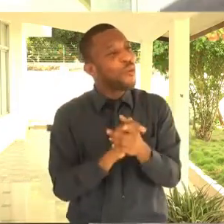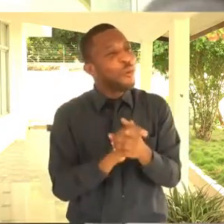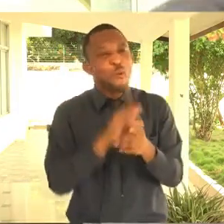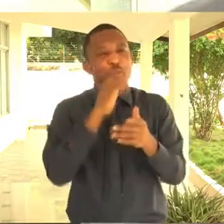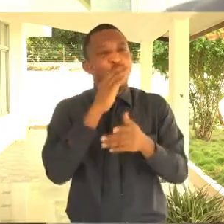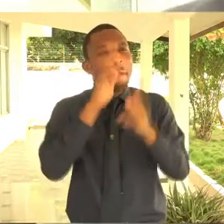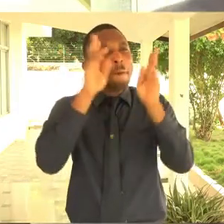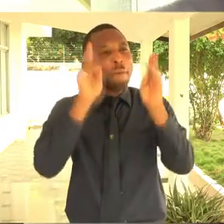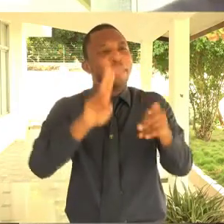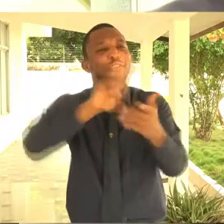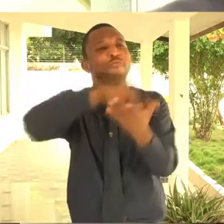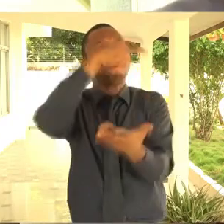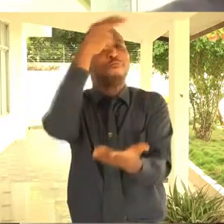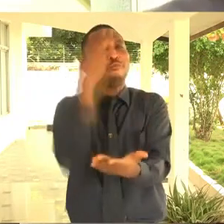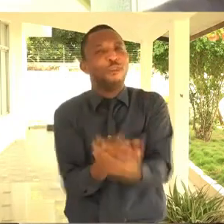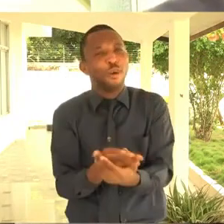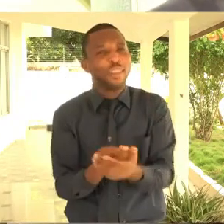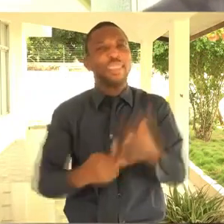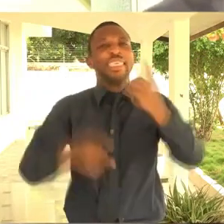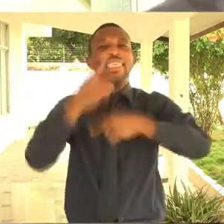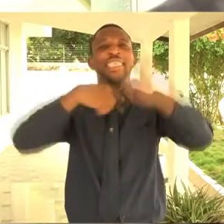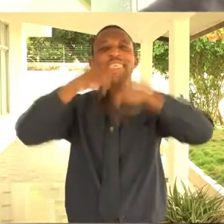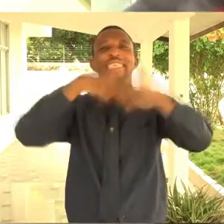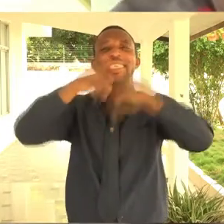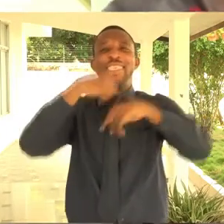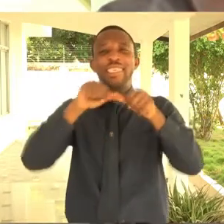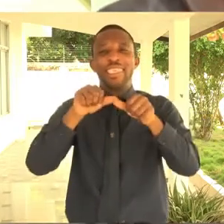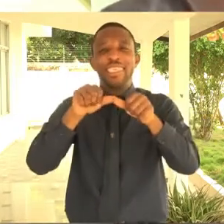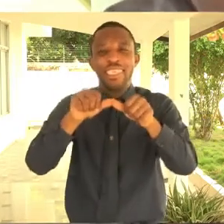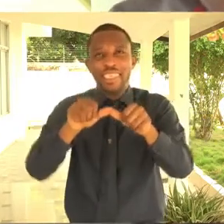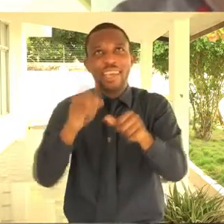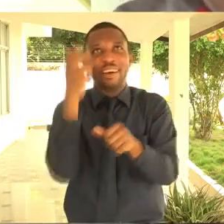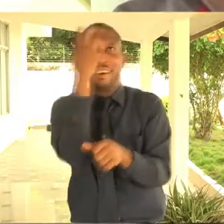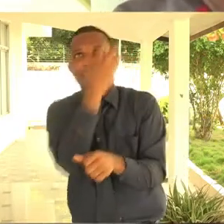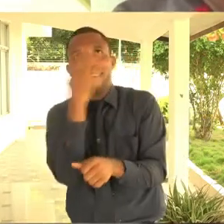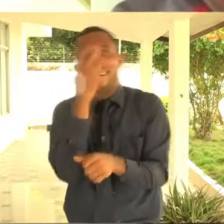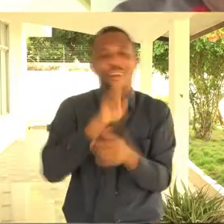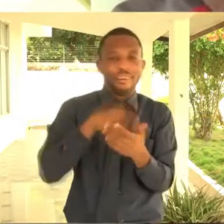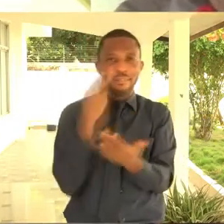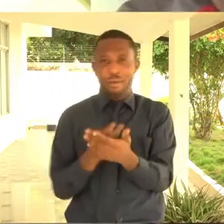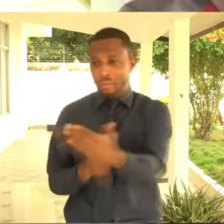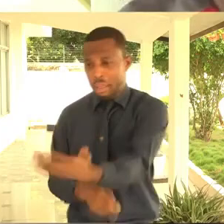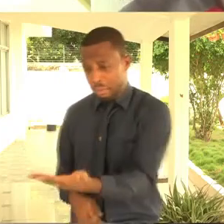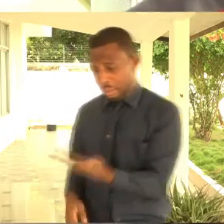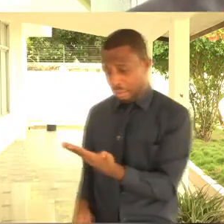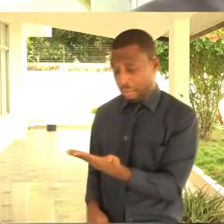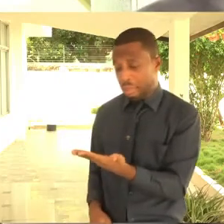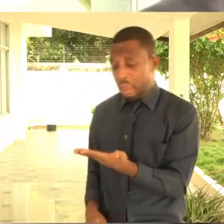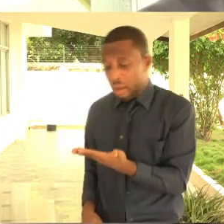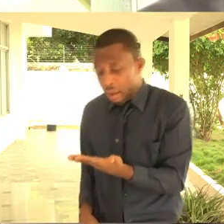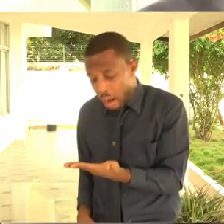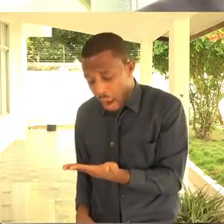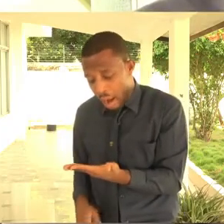somebody's Poland from South Africa. I said, how is that? So I checked quickly. Charlie, serious headlines.